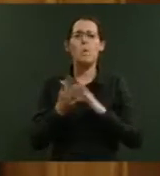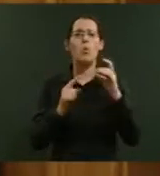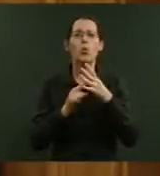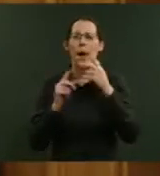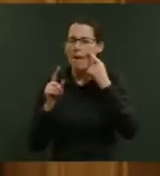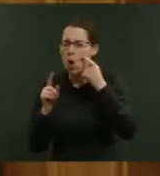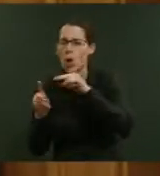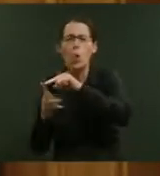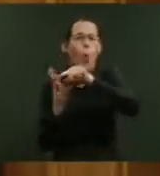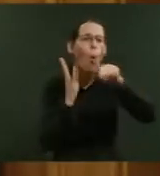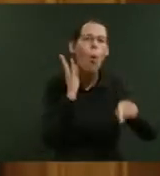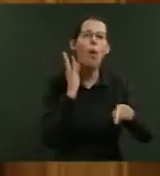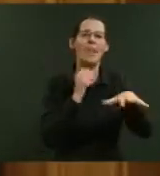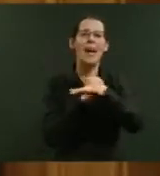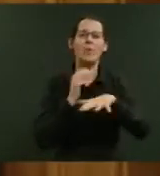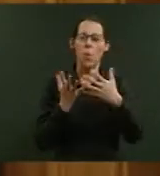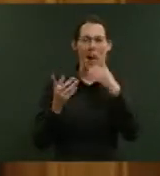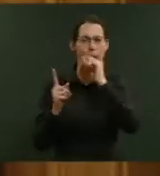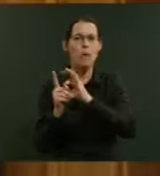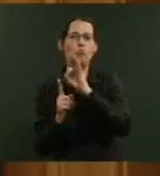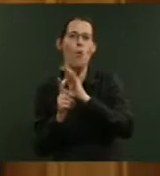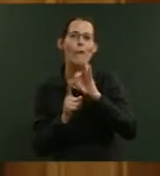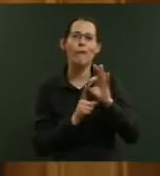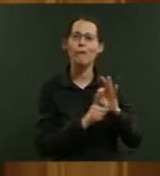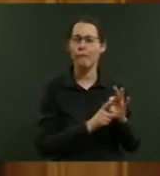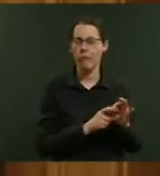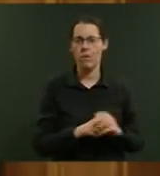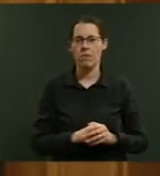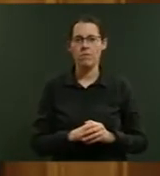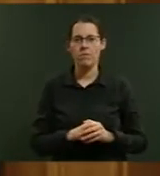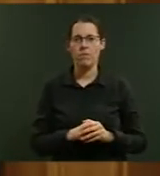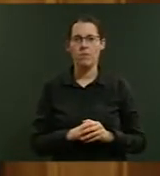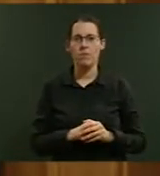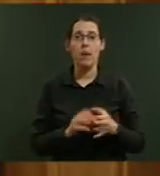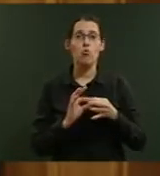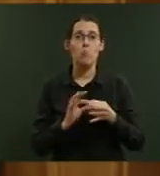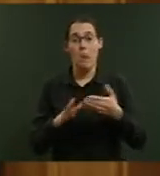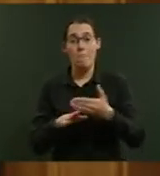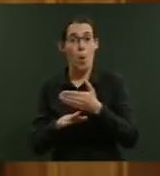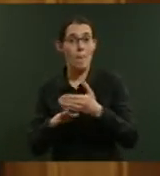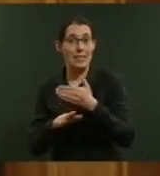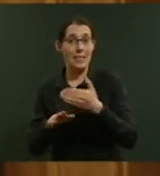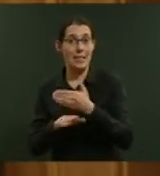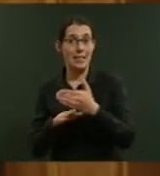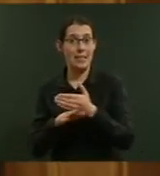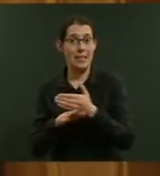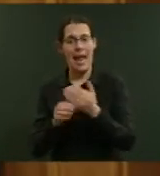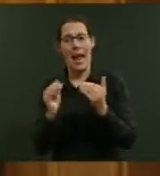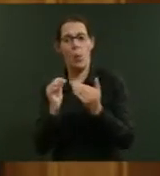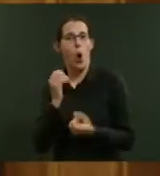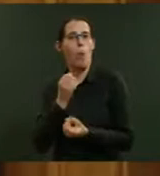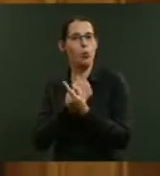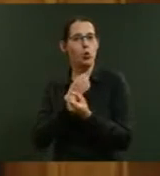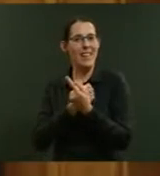improvements to how that works. In terms of employment with equal opportunities